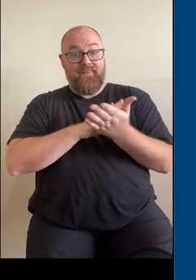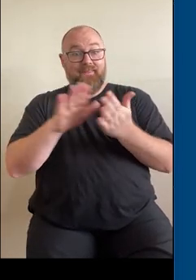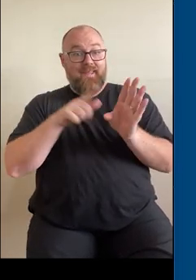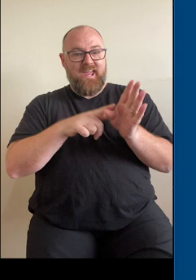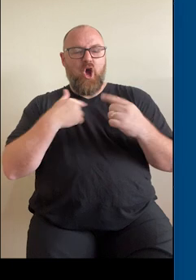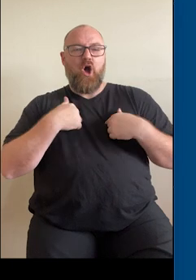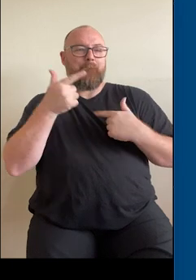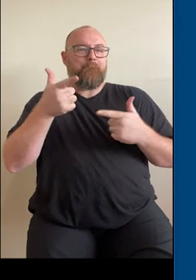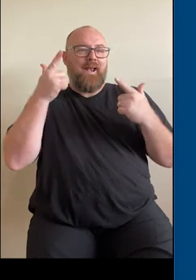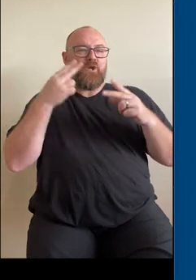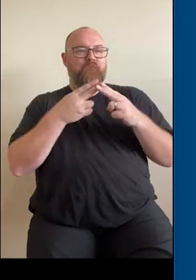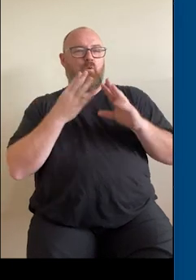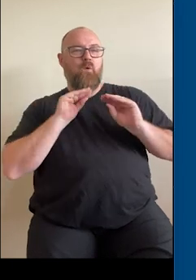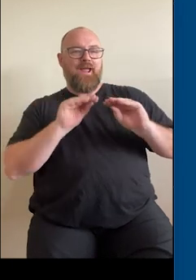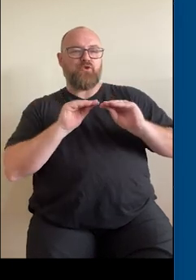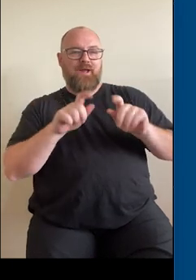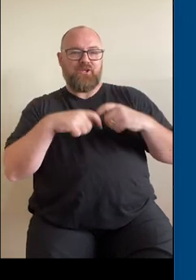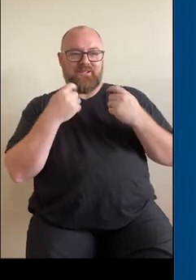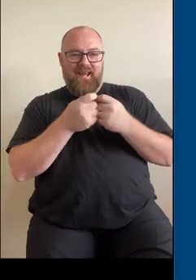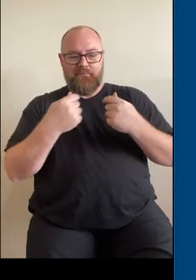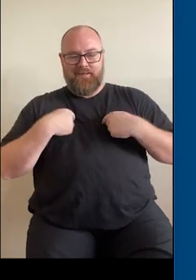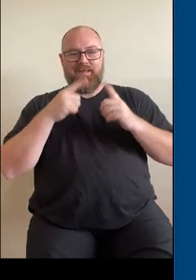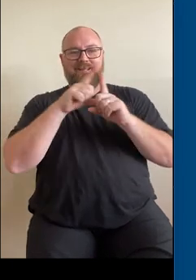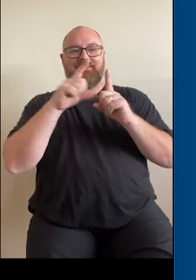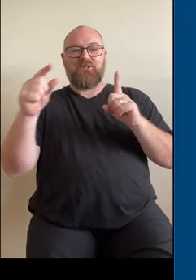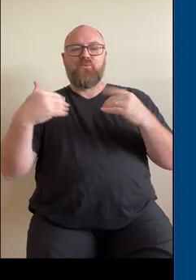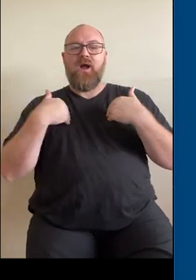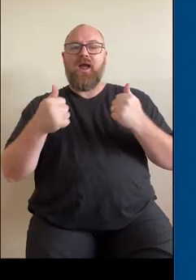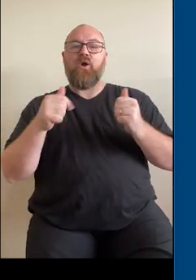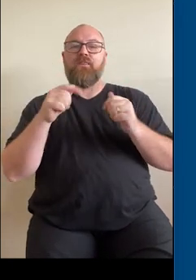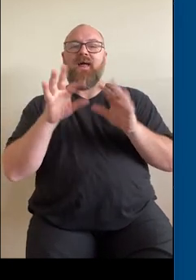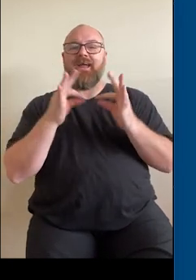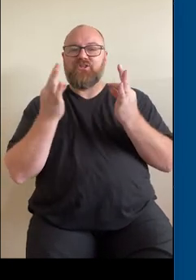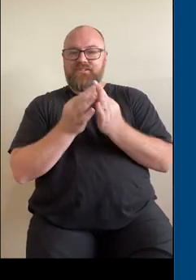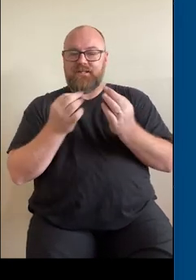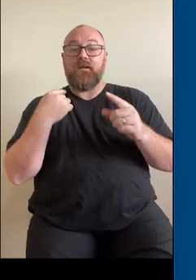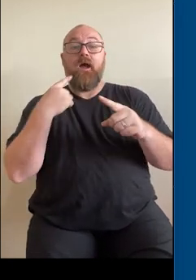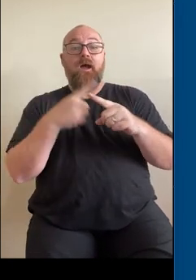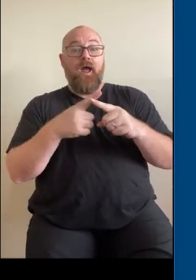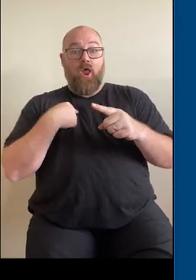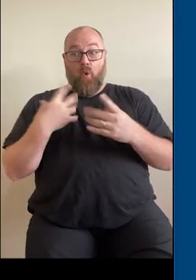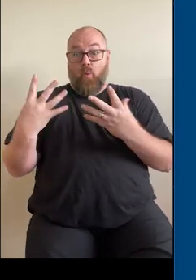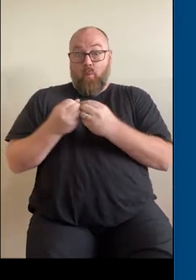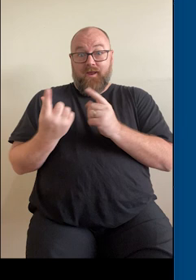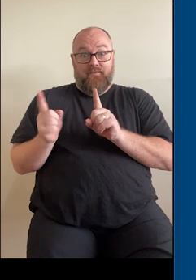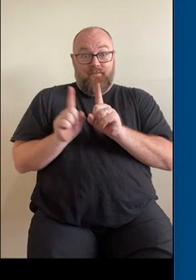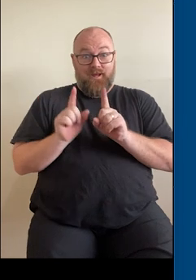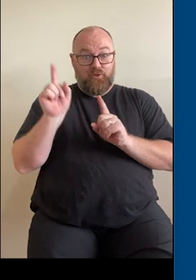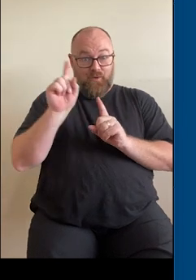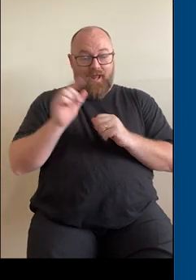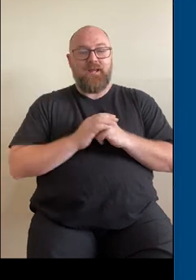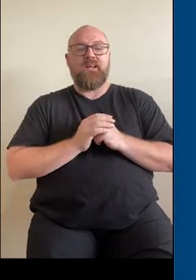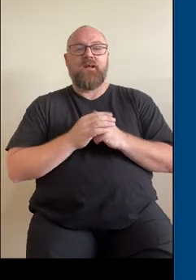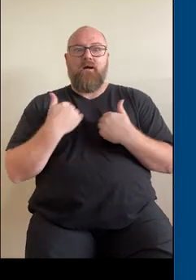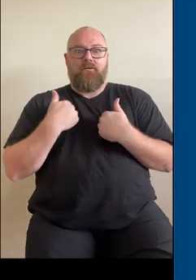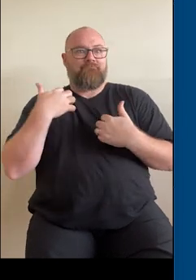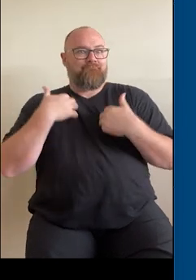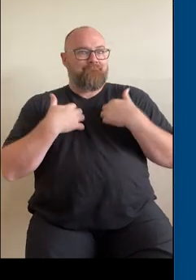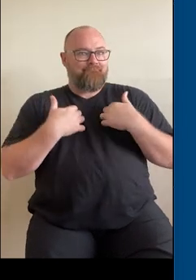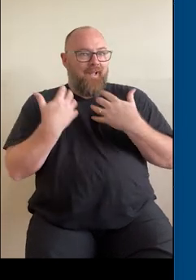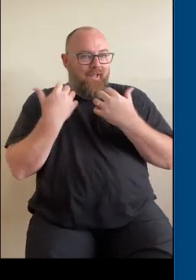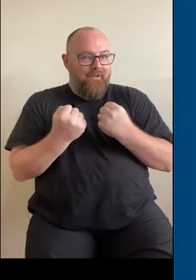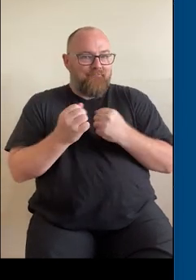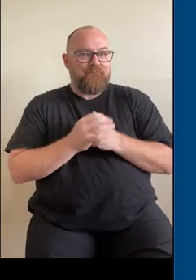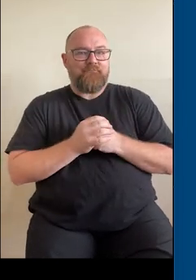the education team here at the Australian Digital Health Agency and joining me to present this webinar today I'm really pleased